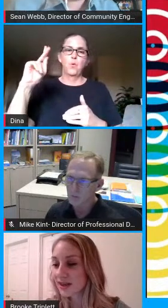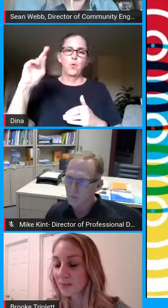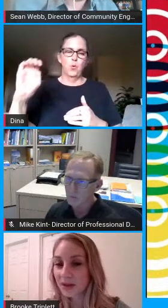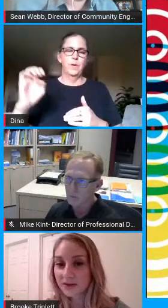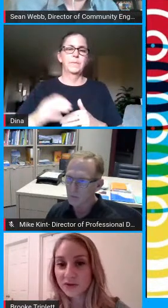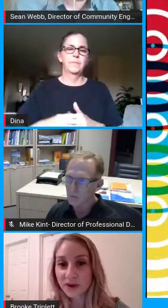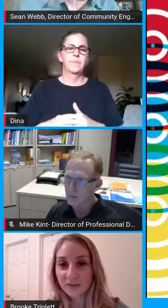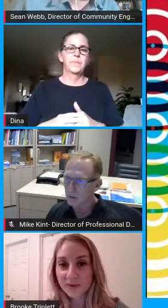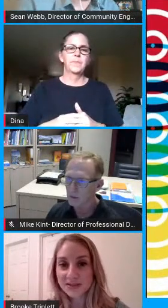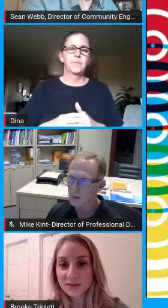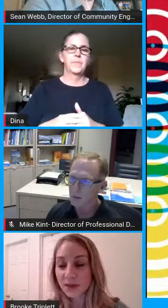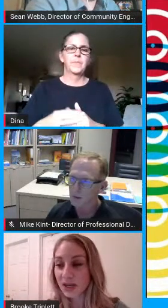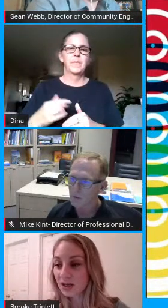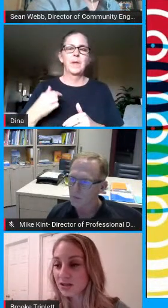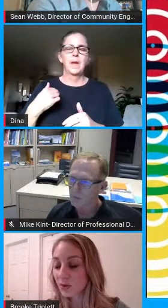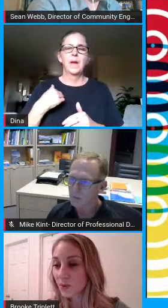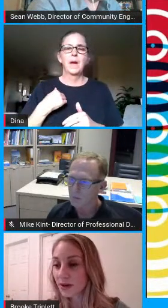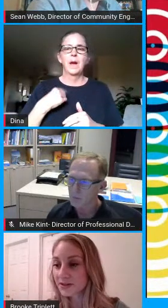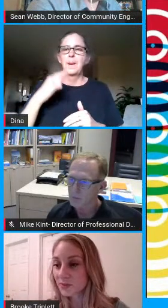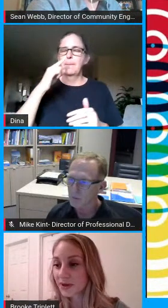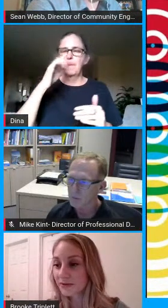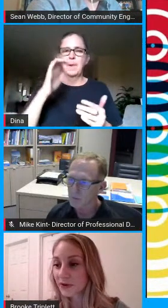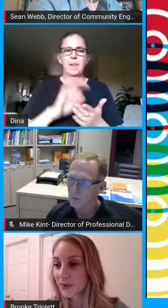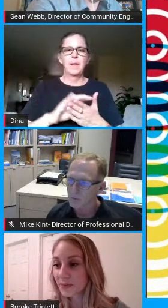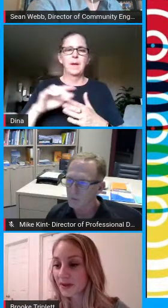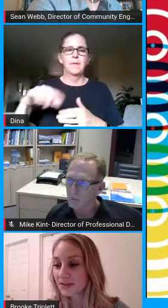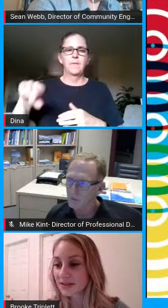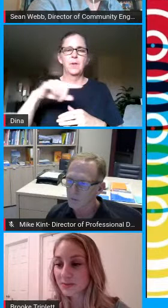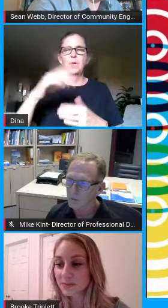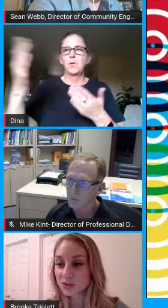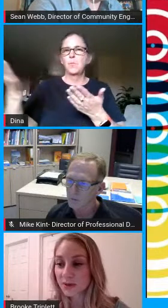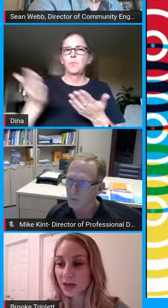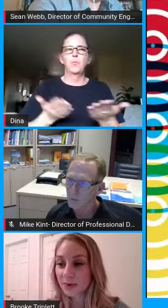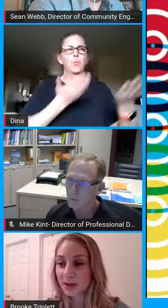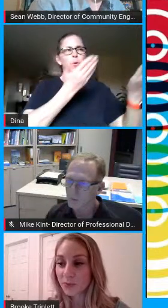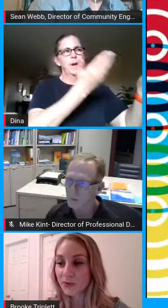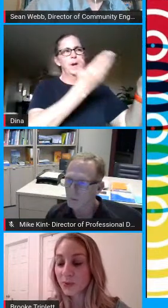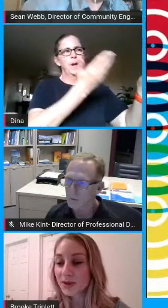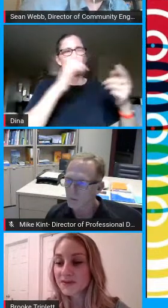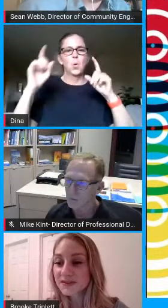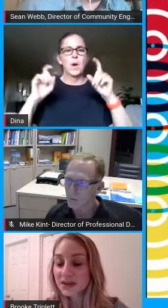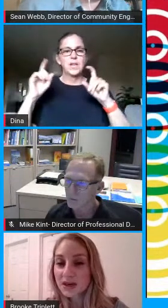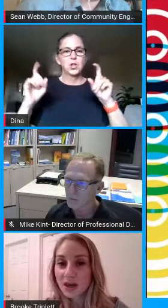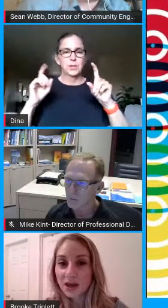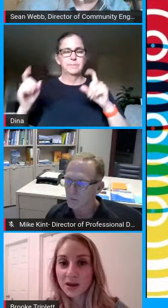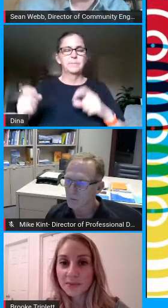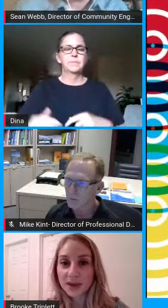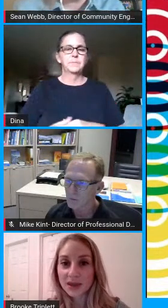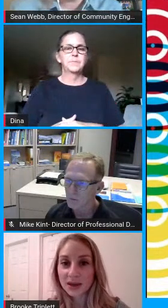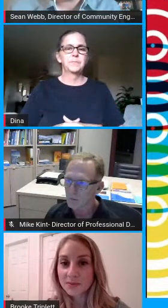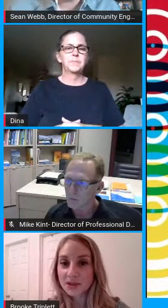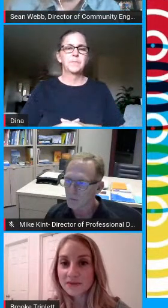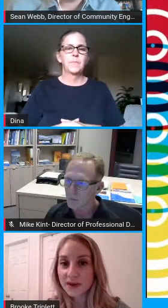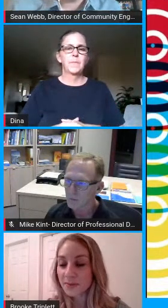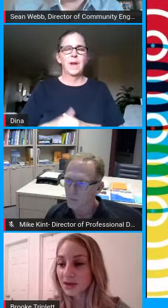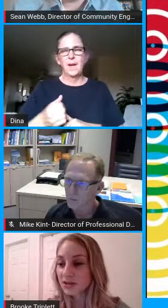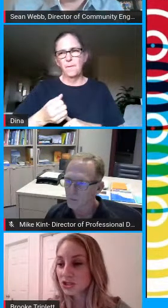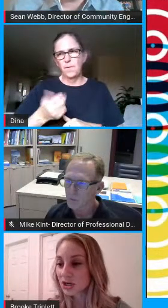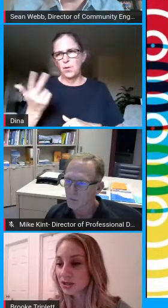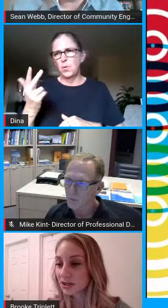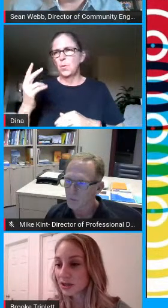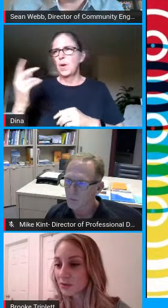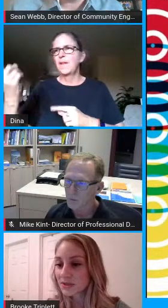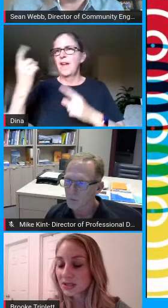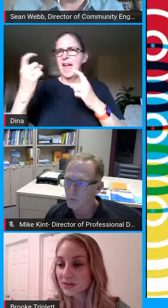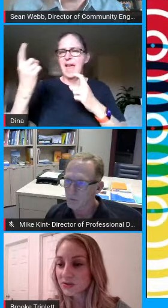questions that many of you have been submitting and so i wanted to bring a few up that seem to be coming up more than once um and i believe that mike